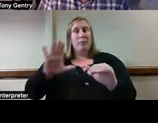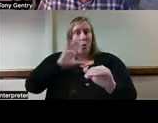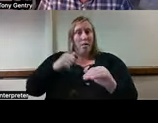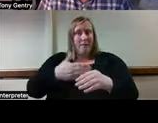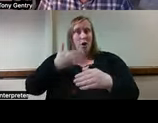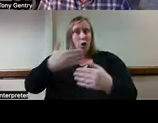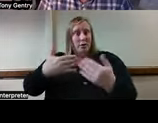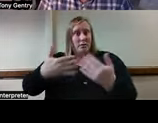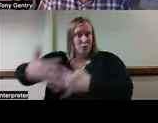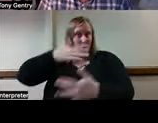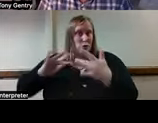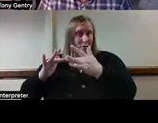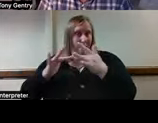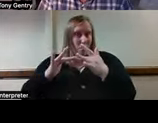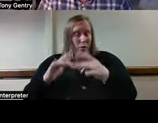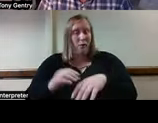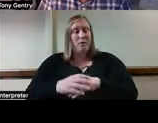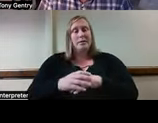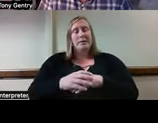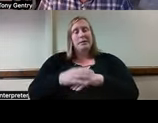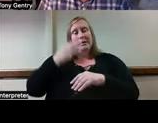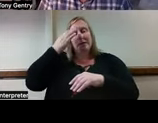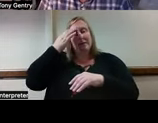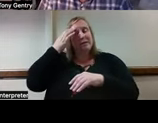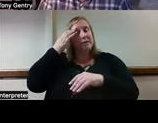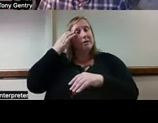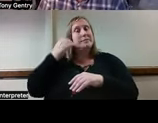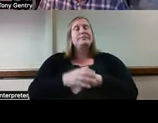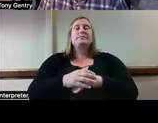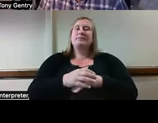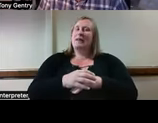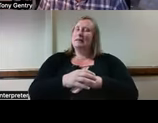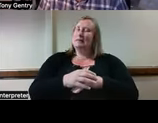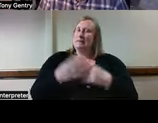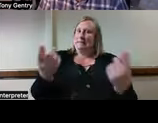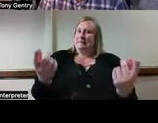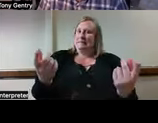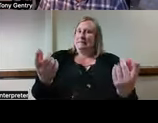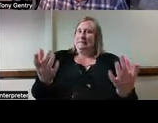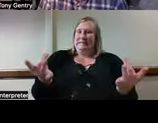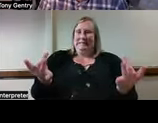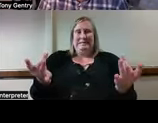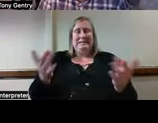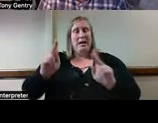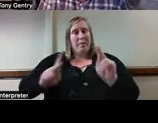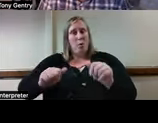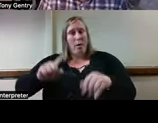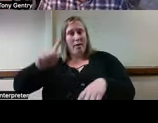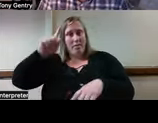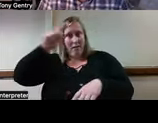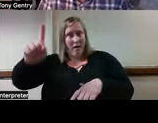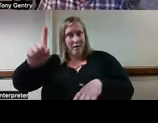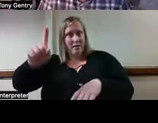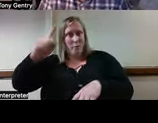In the consent versus coercion argument, this is always a sticky issue with people who have cognitive or mental health challenges.